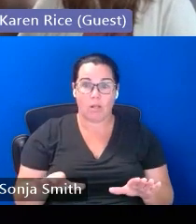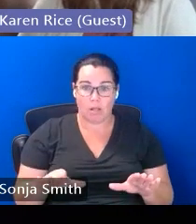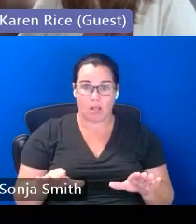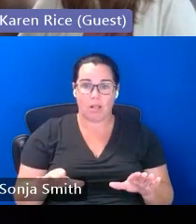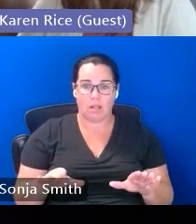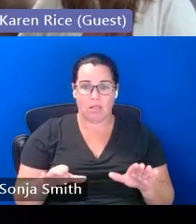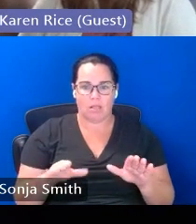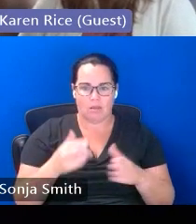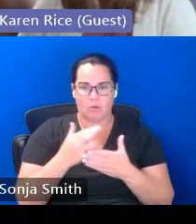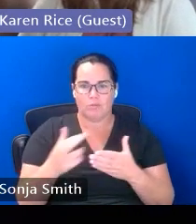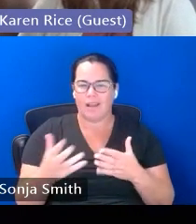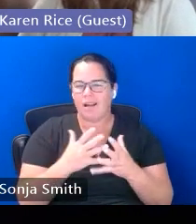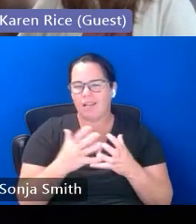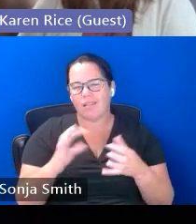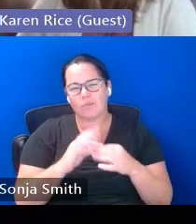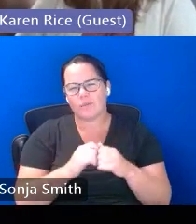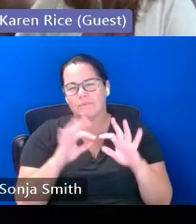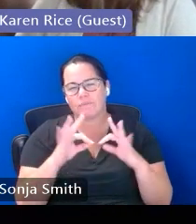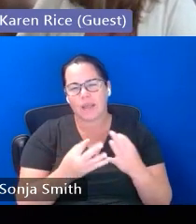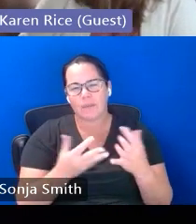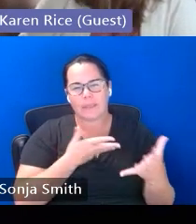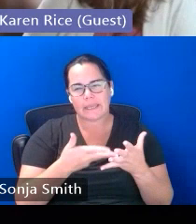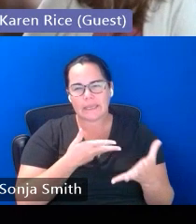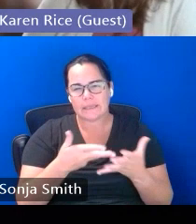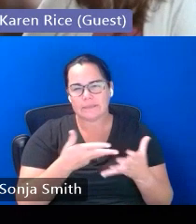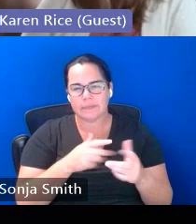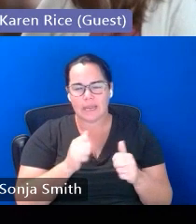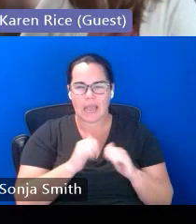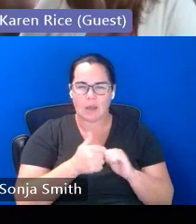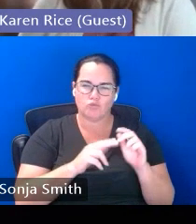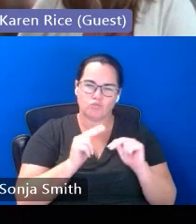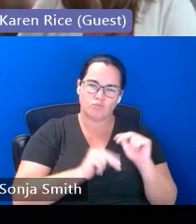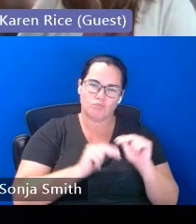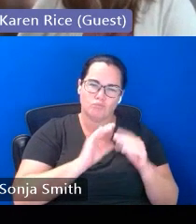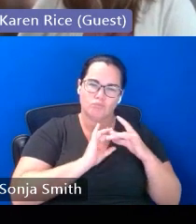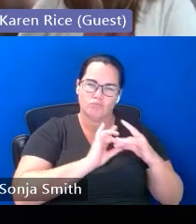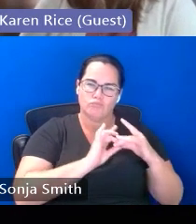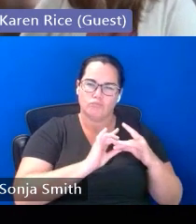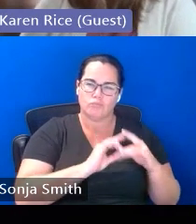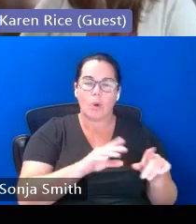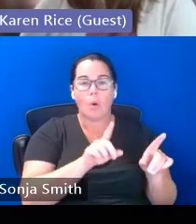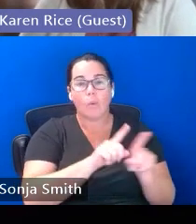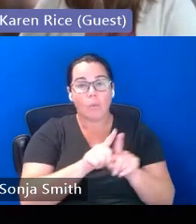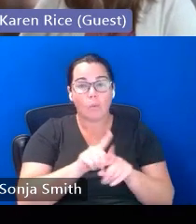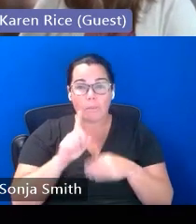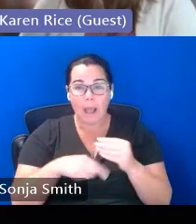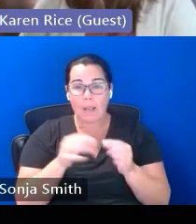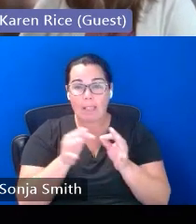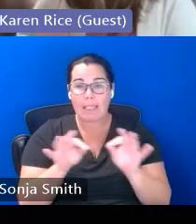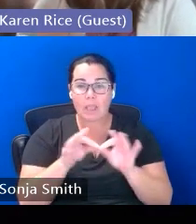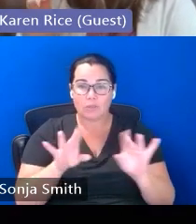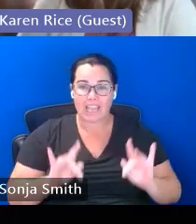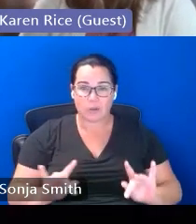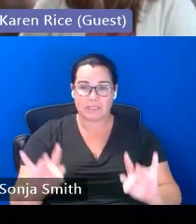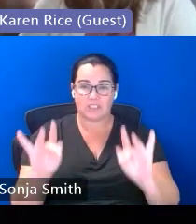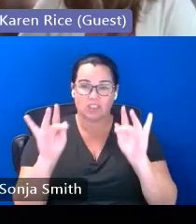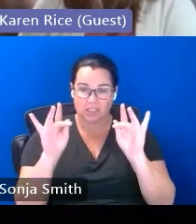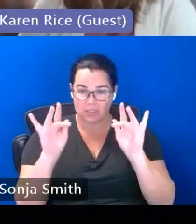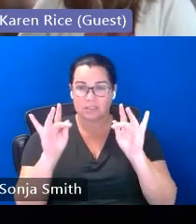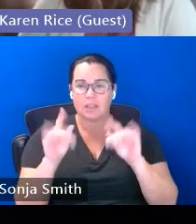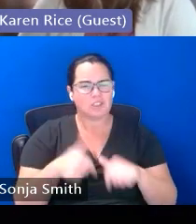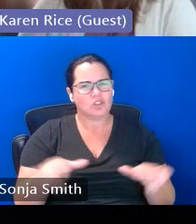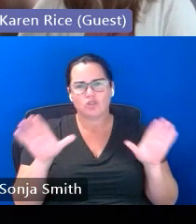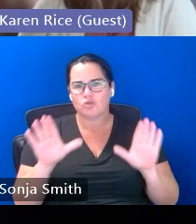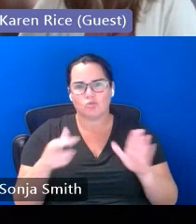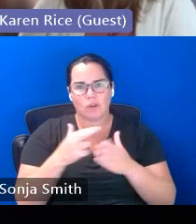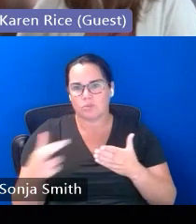family engagement and building relationships they've also got things on language acquisition so it's really a great resource these are just a couple of